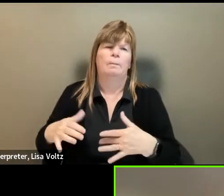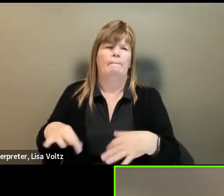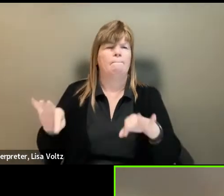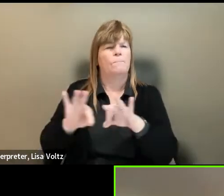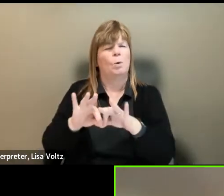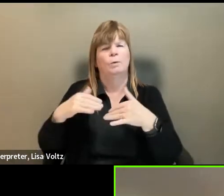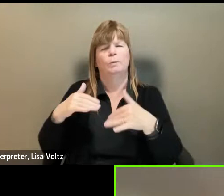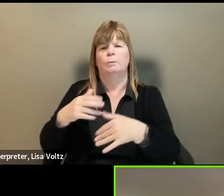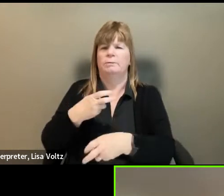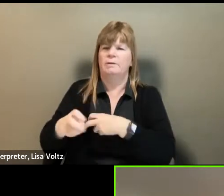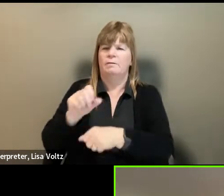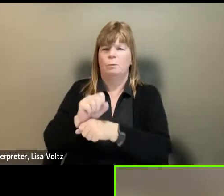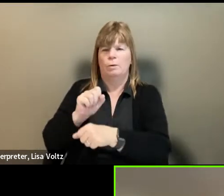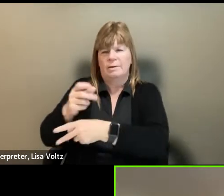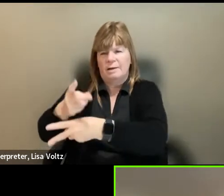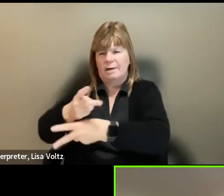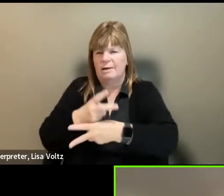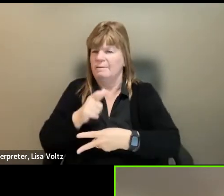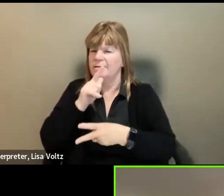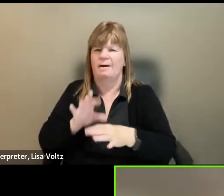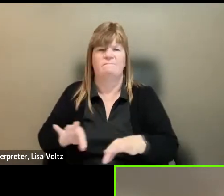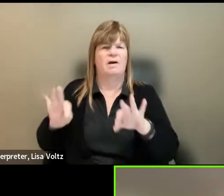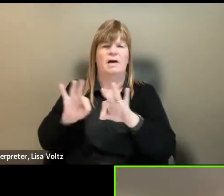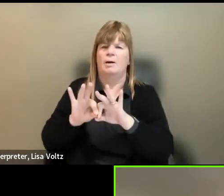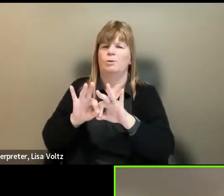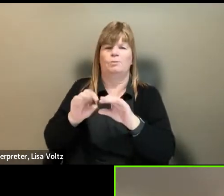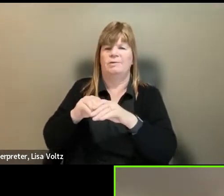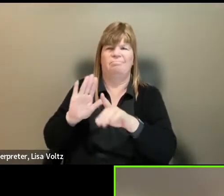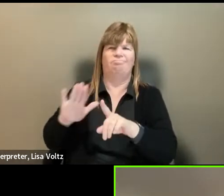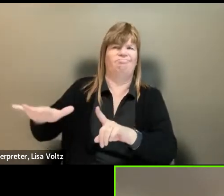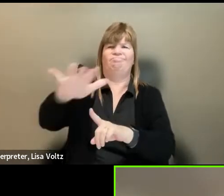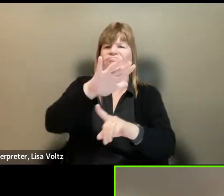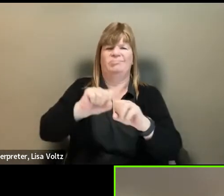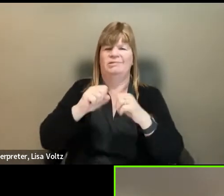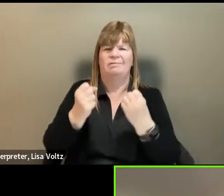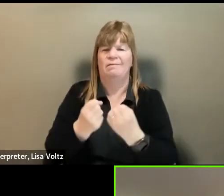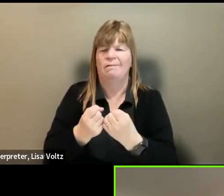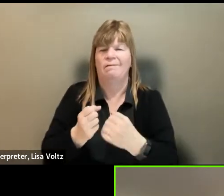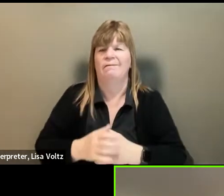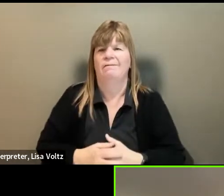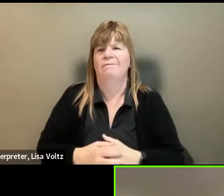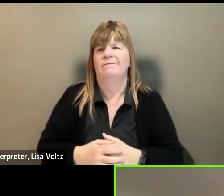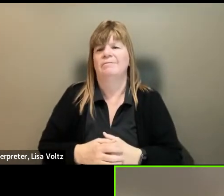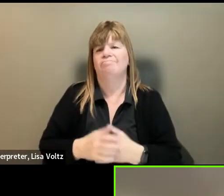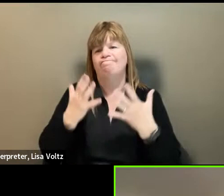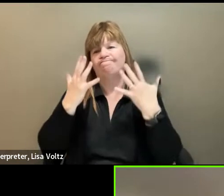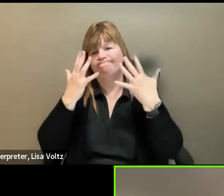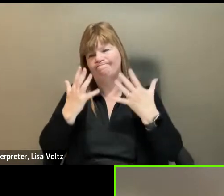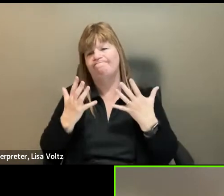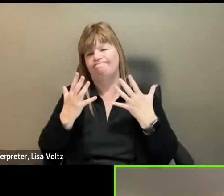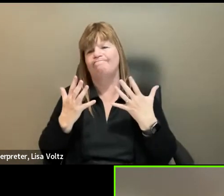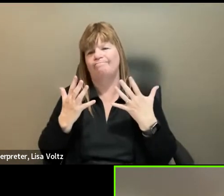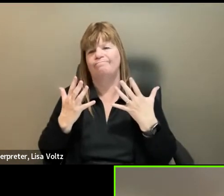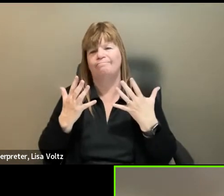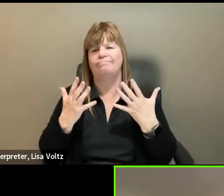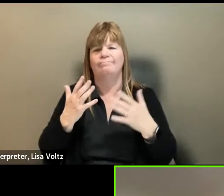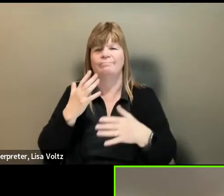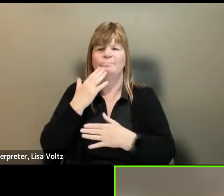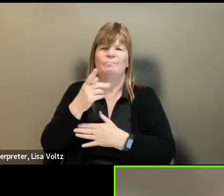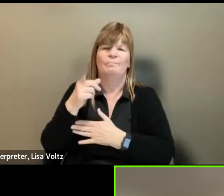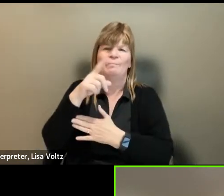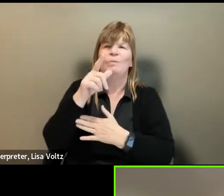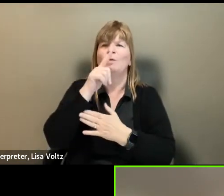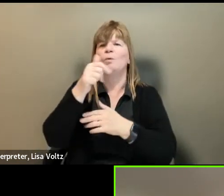remains quite undervalued in our society. Um, and unfortunately, especially by, um, lawmakers and